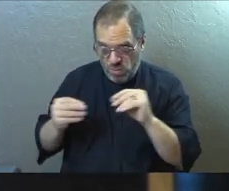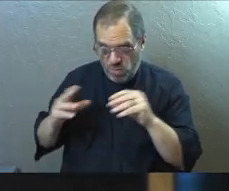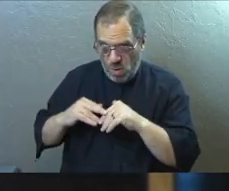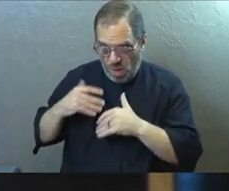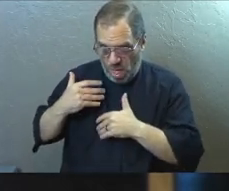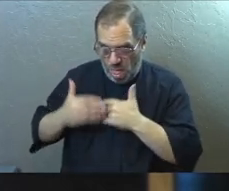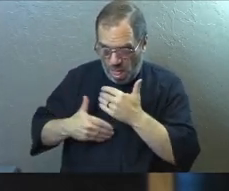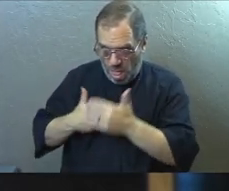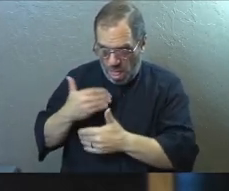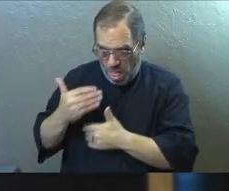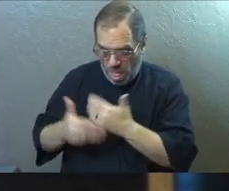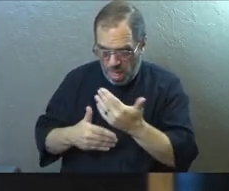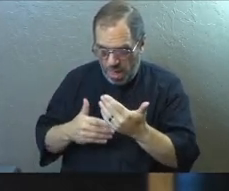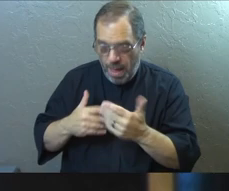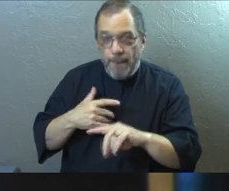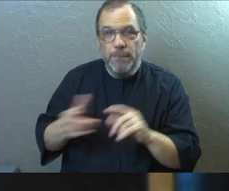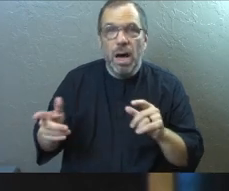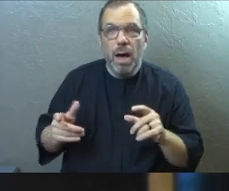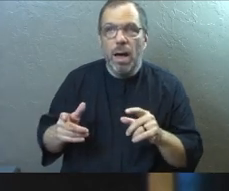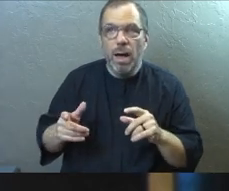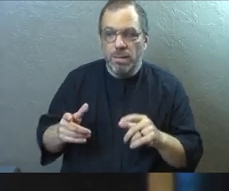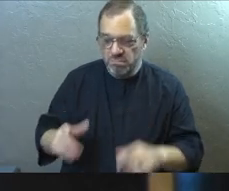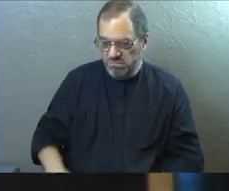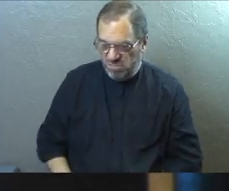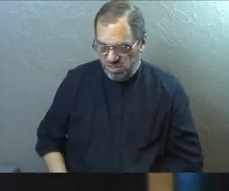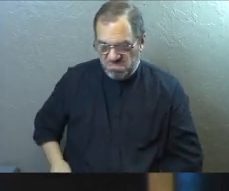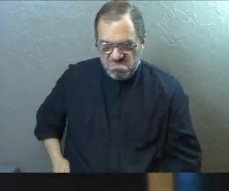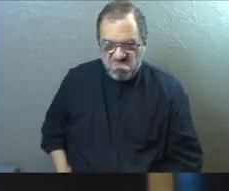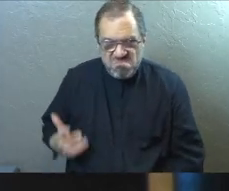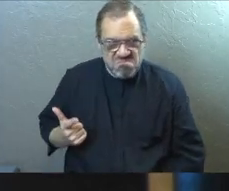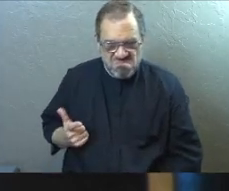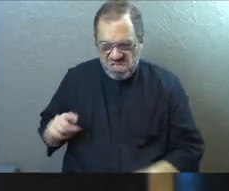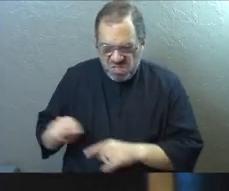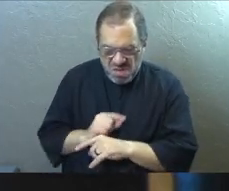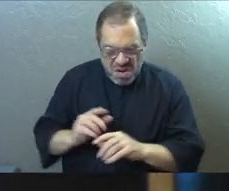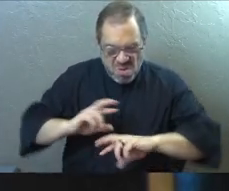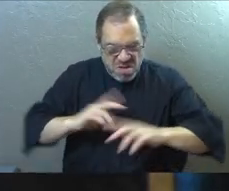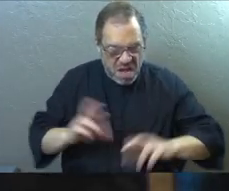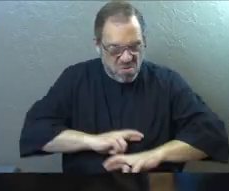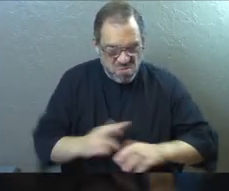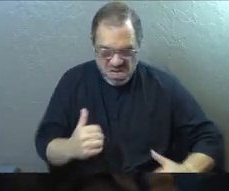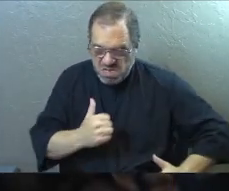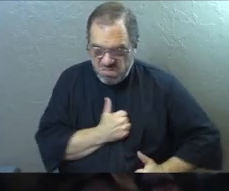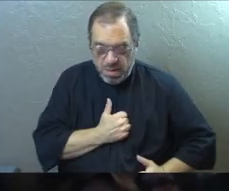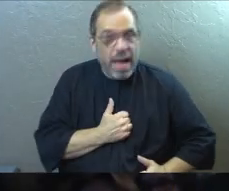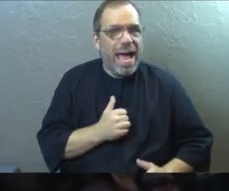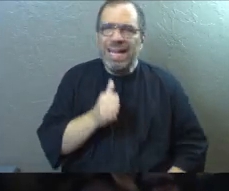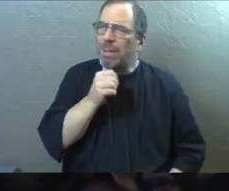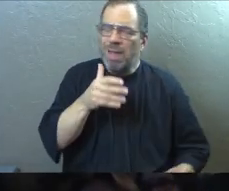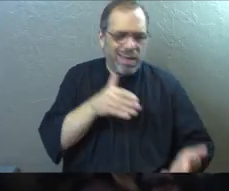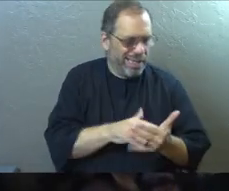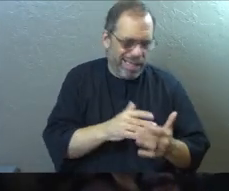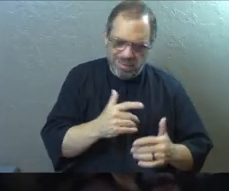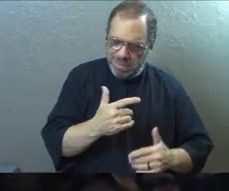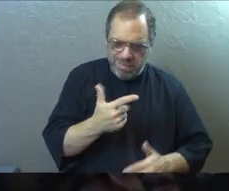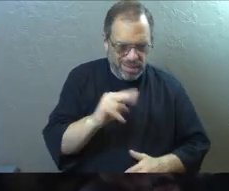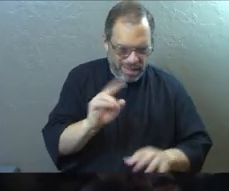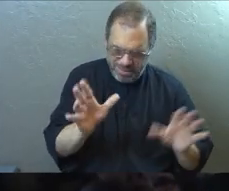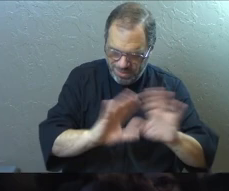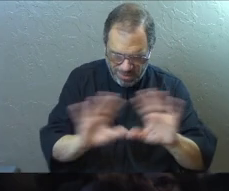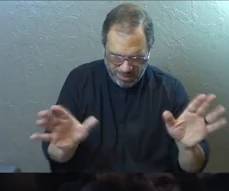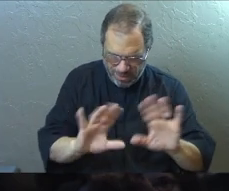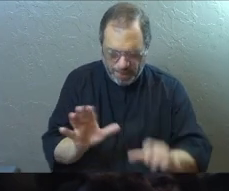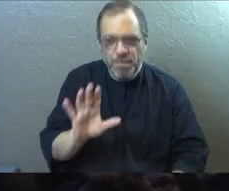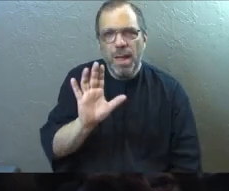unfolds. But instead of picking up a gun and instead of training themselves in combat, which I'm not against guns. That's not the point I'm trying to